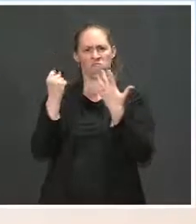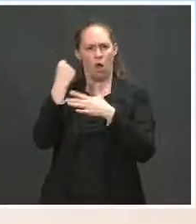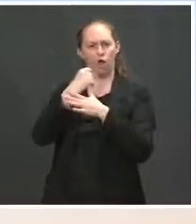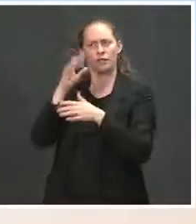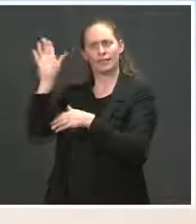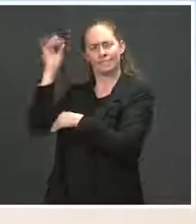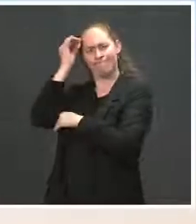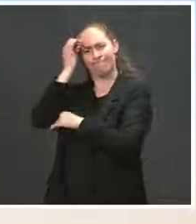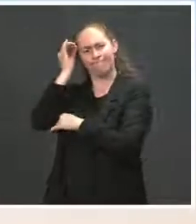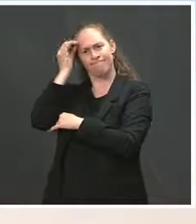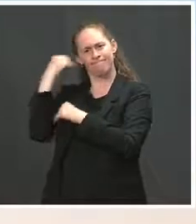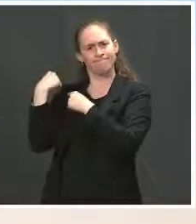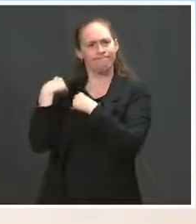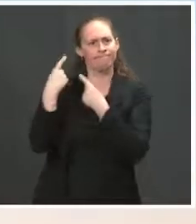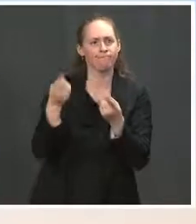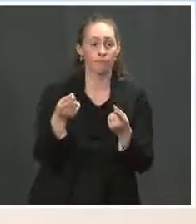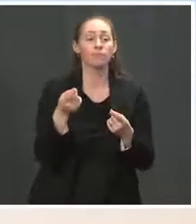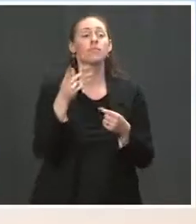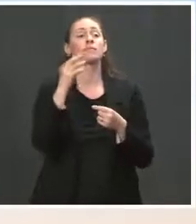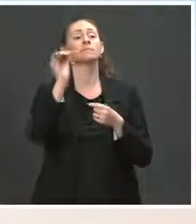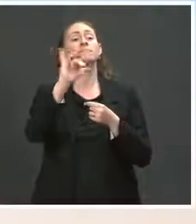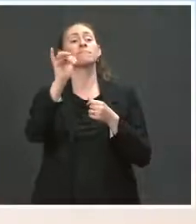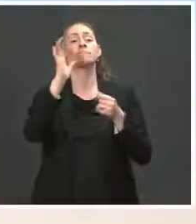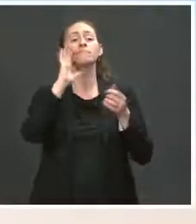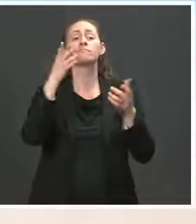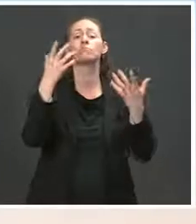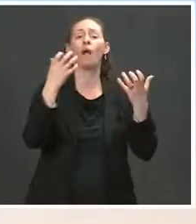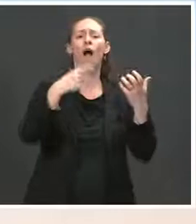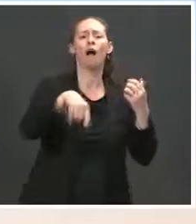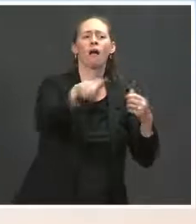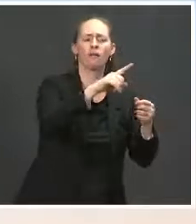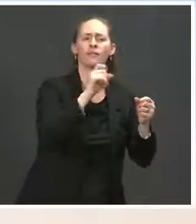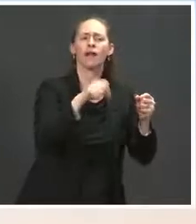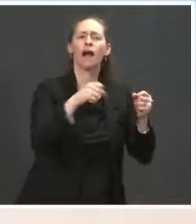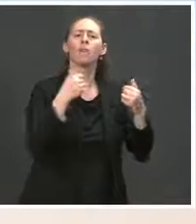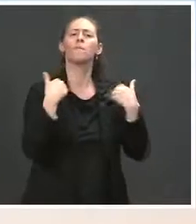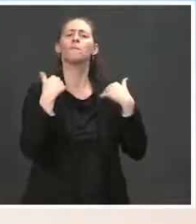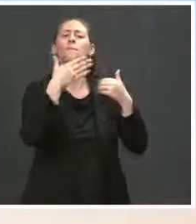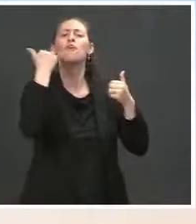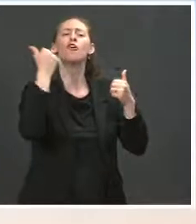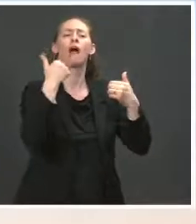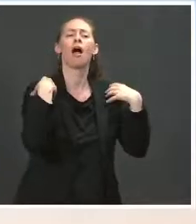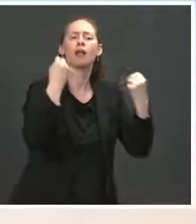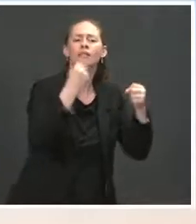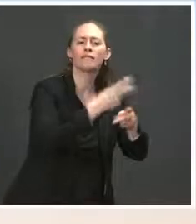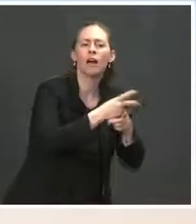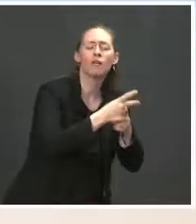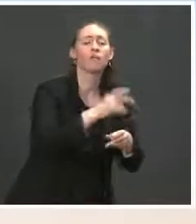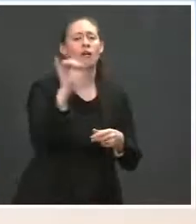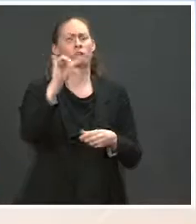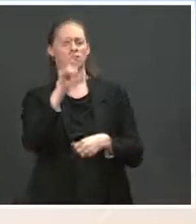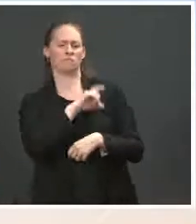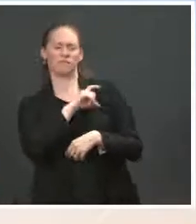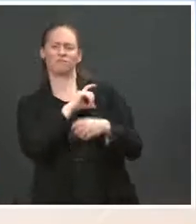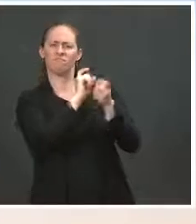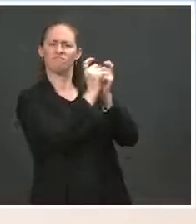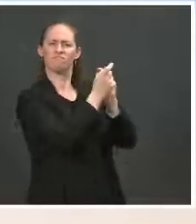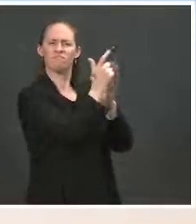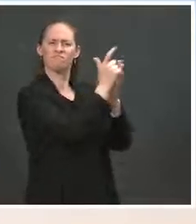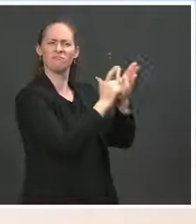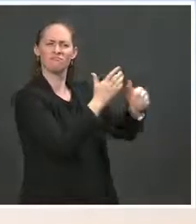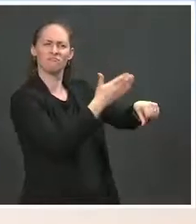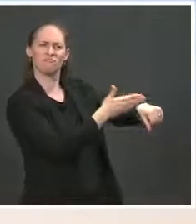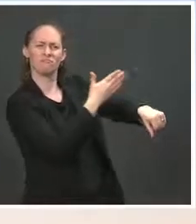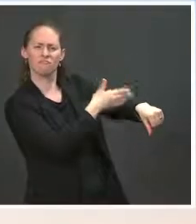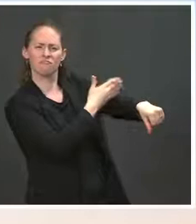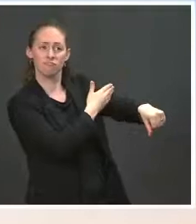expanding access to health care and addressing putting in place policing reforms. On Thursday, on the President's 100th